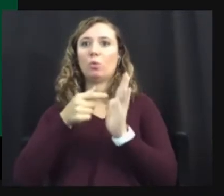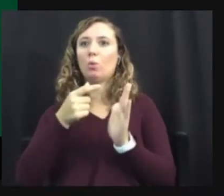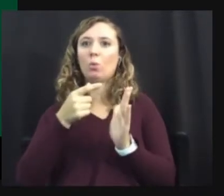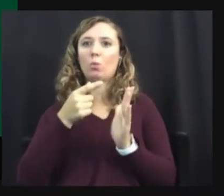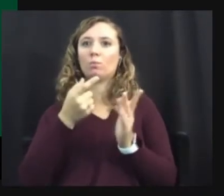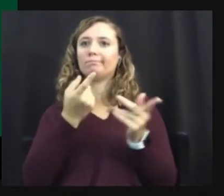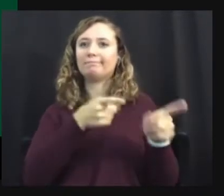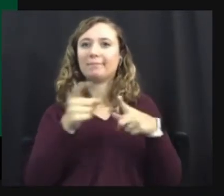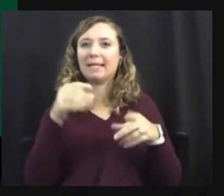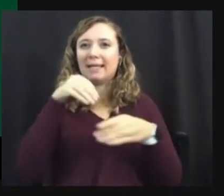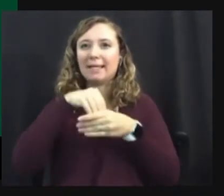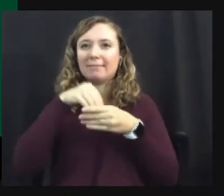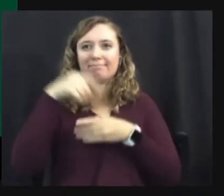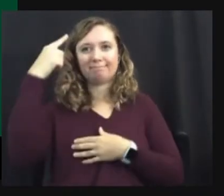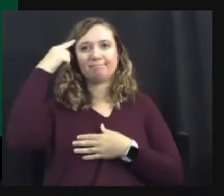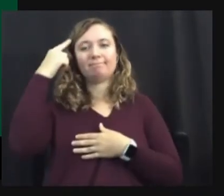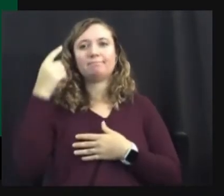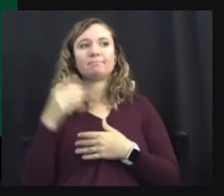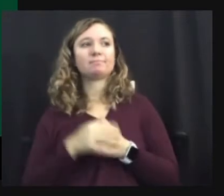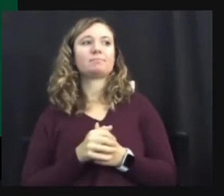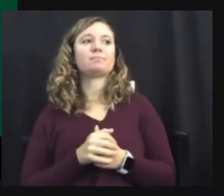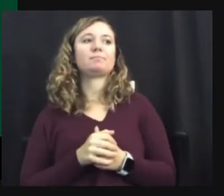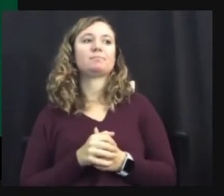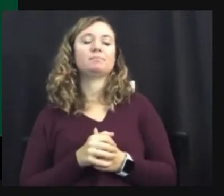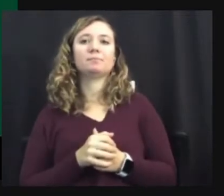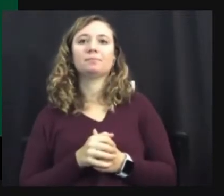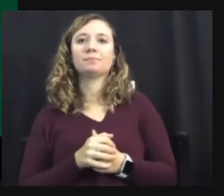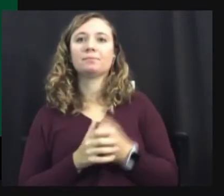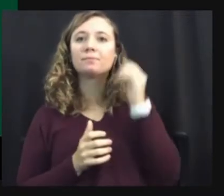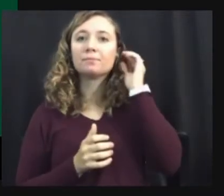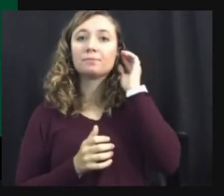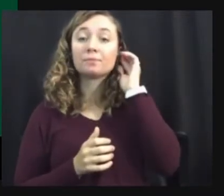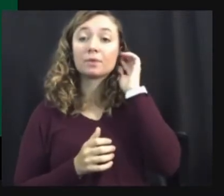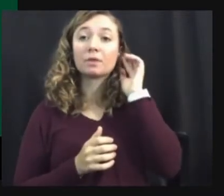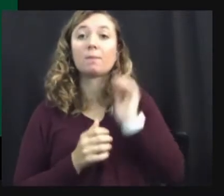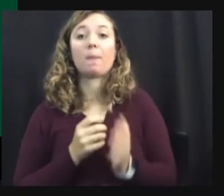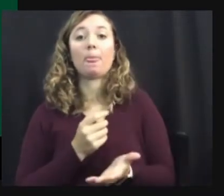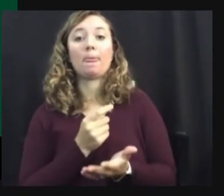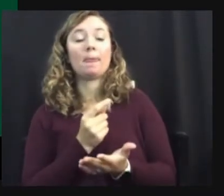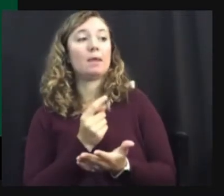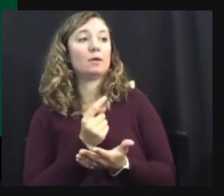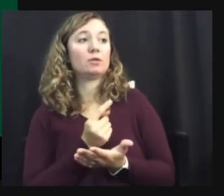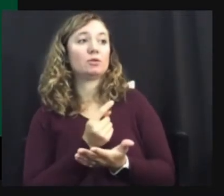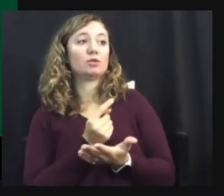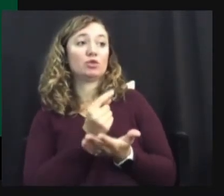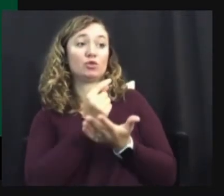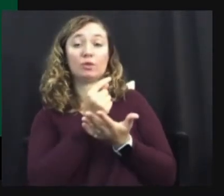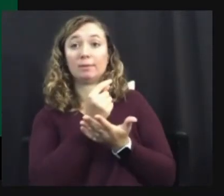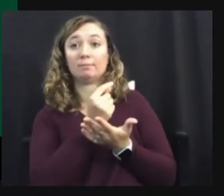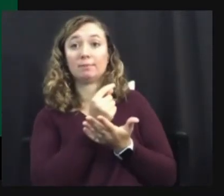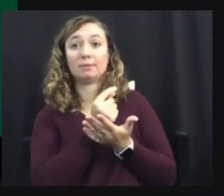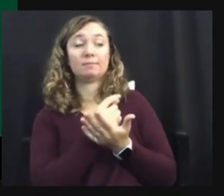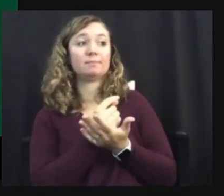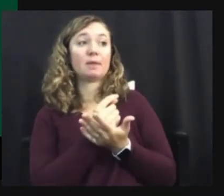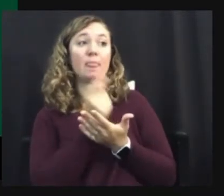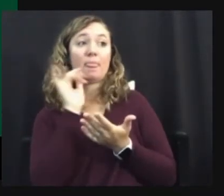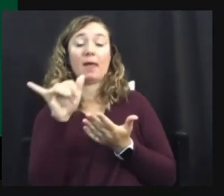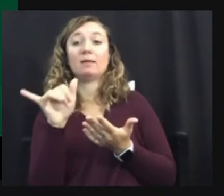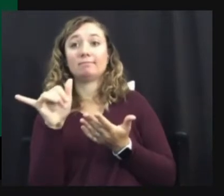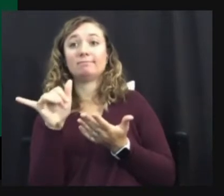Treatment, treatment for autism has historically been rooted in the pathology paradigm.